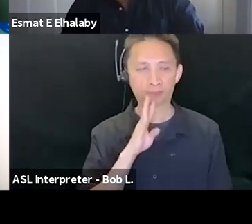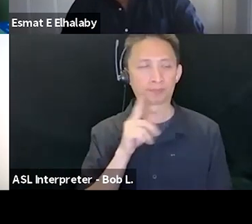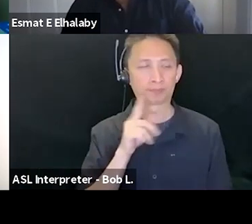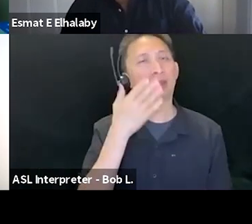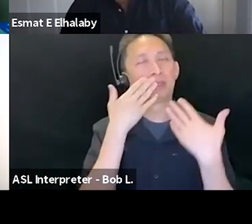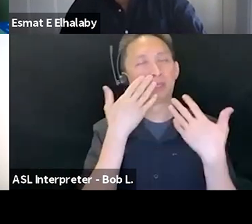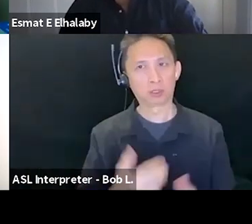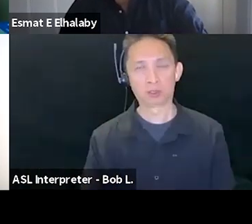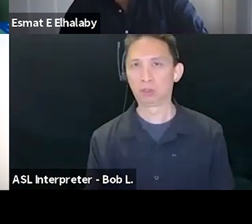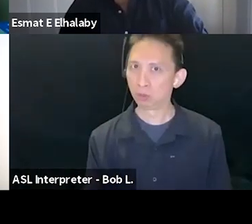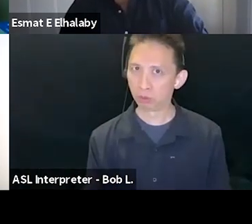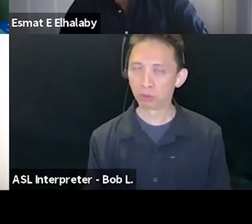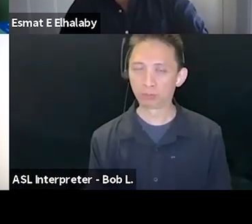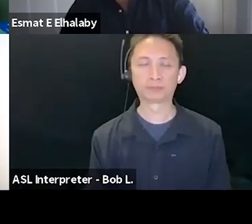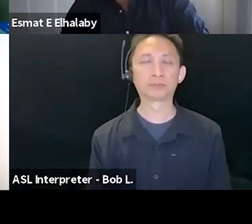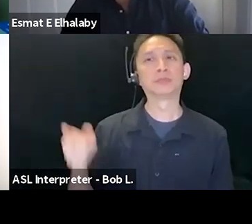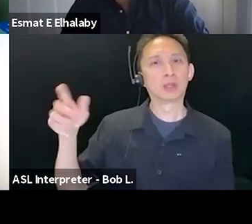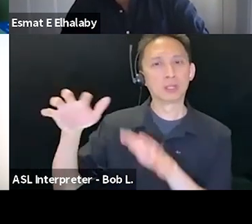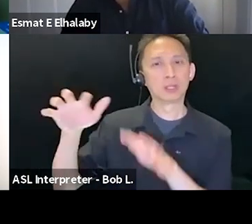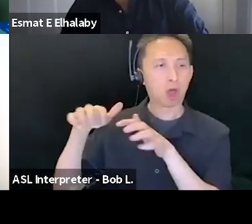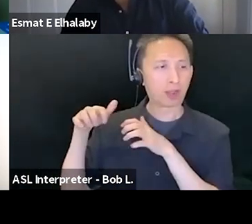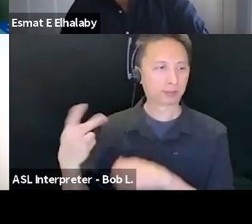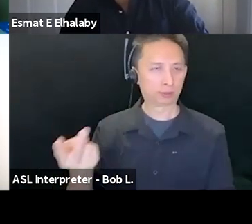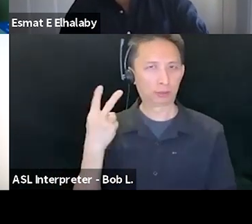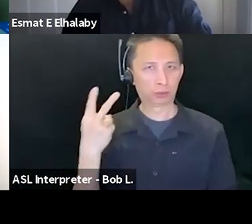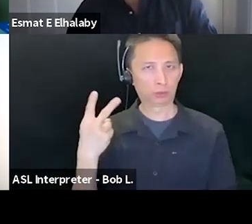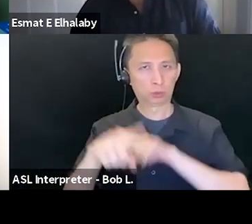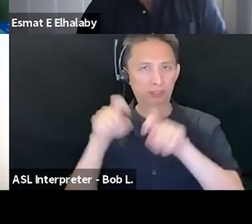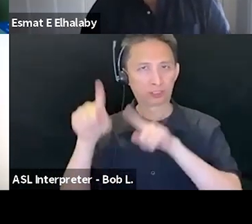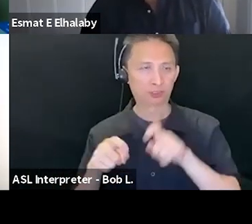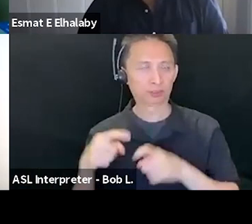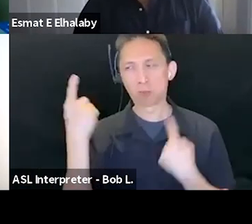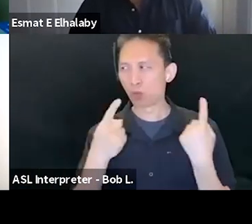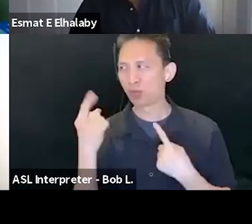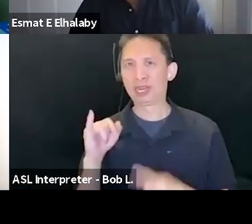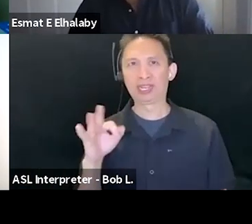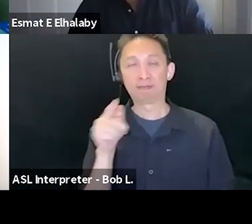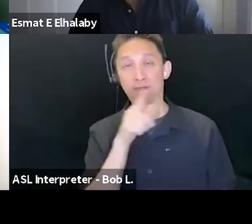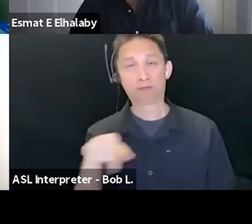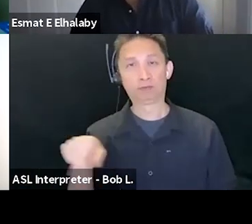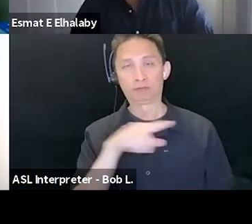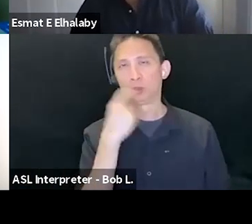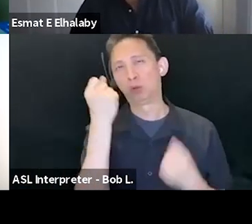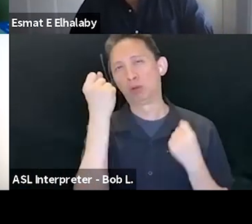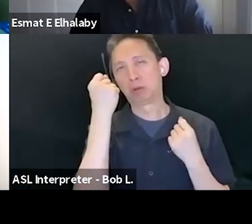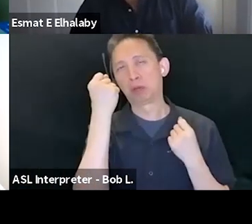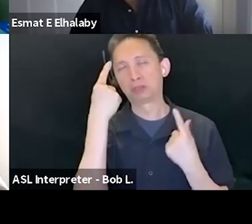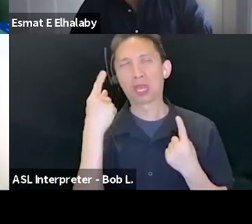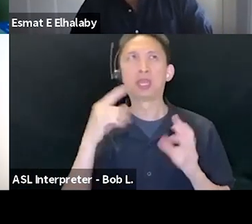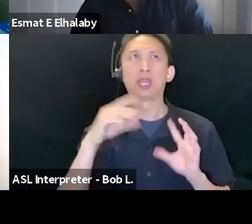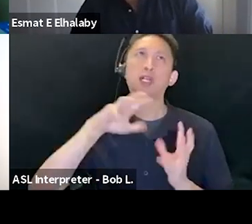There, there are two questions from the audience. And I'm, I'm wondering if those of you who are understanding a global, an